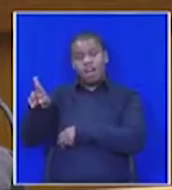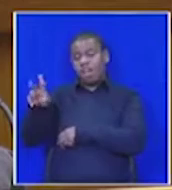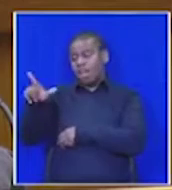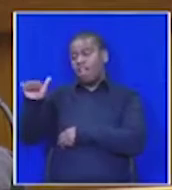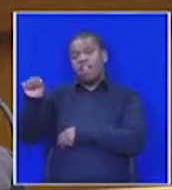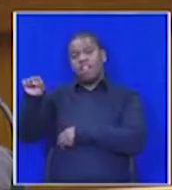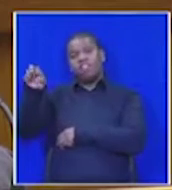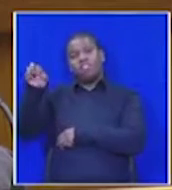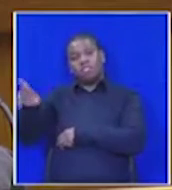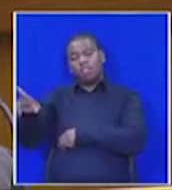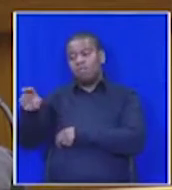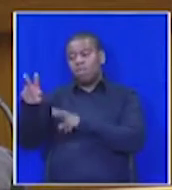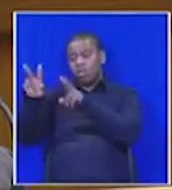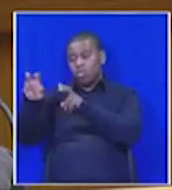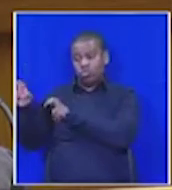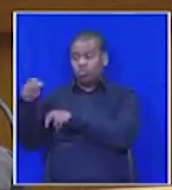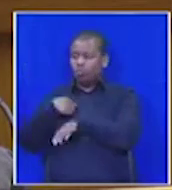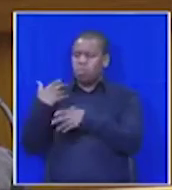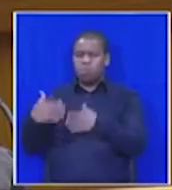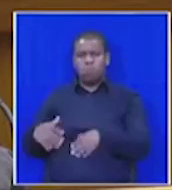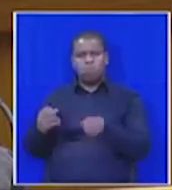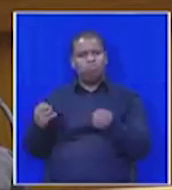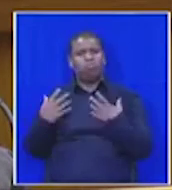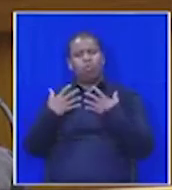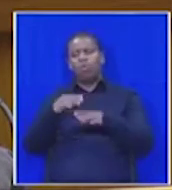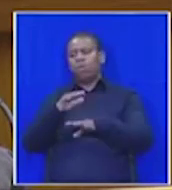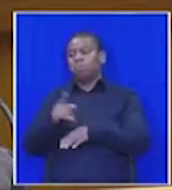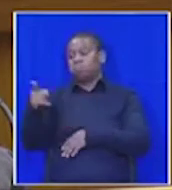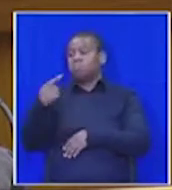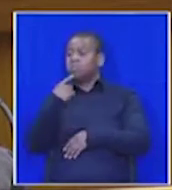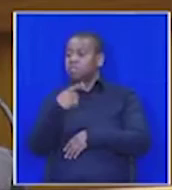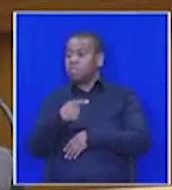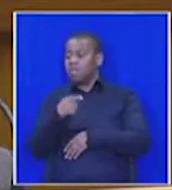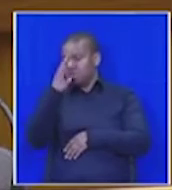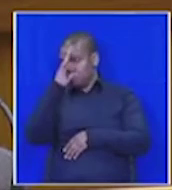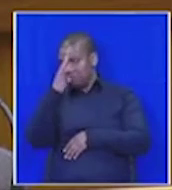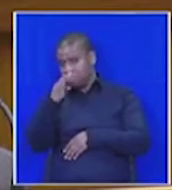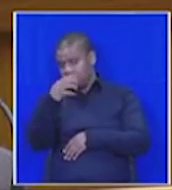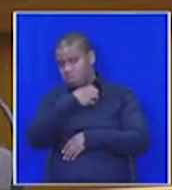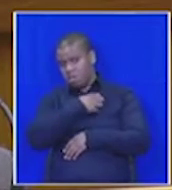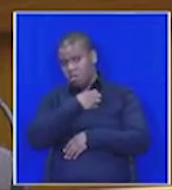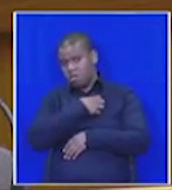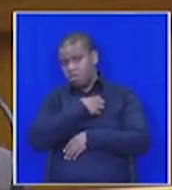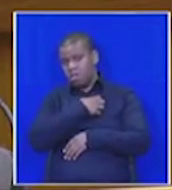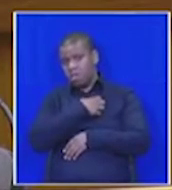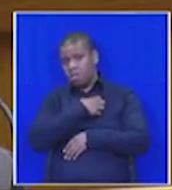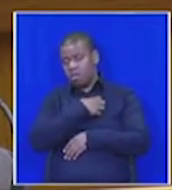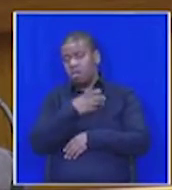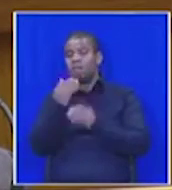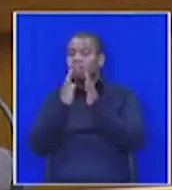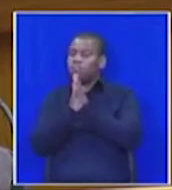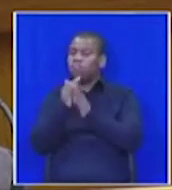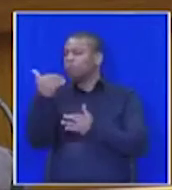in point where state-owned companies literally say to the minister, quote-unquote, do not interfere.